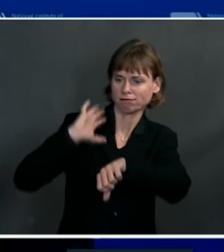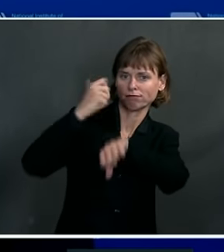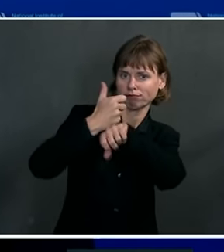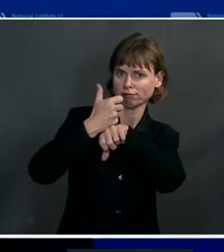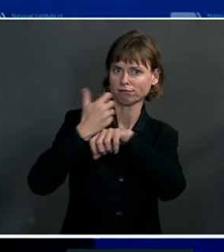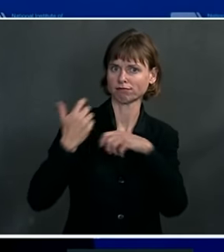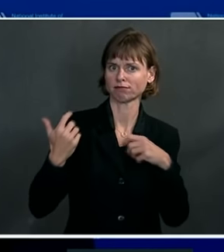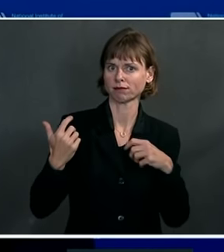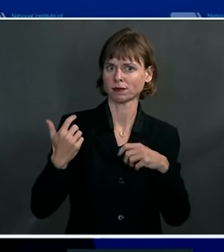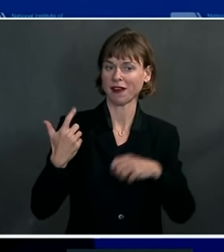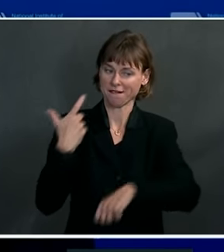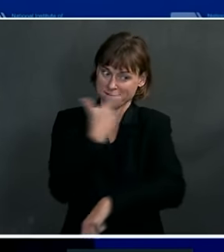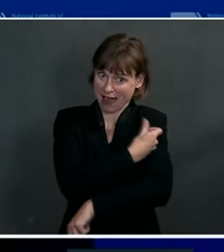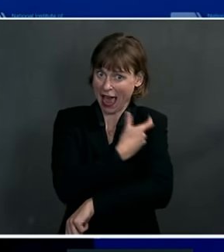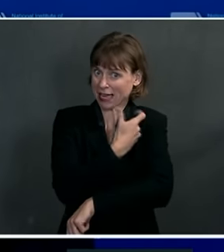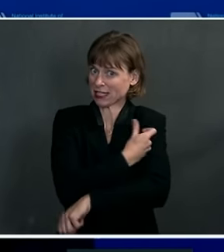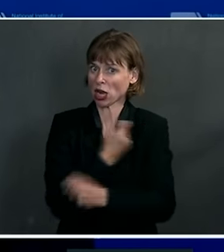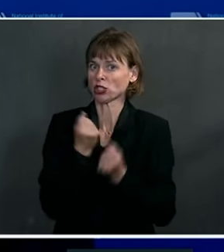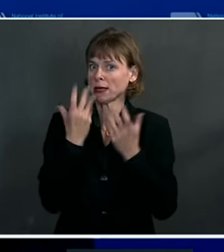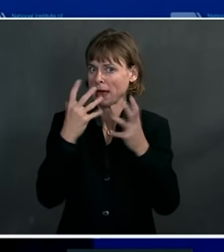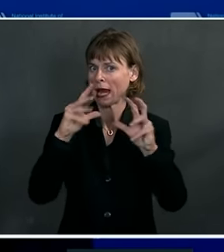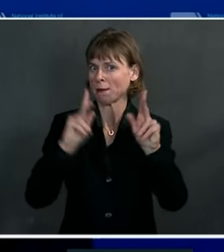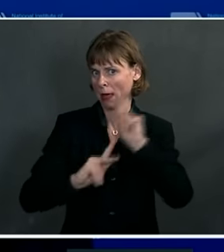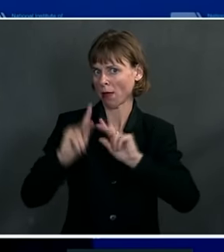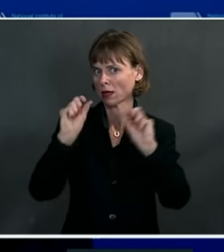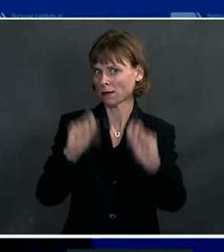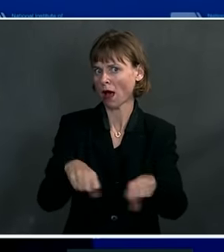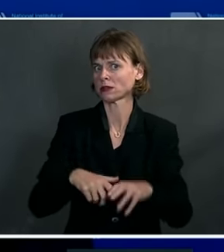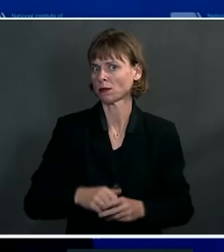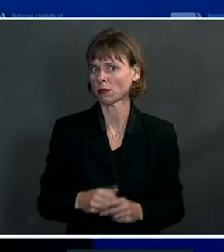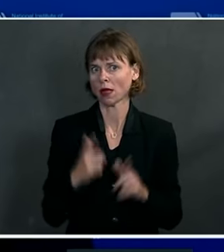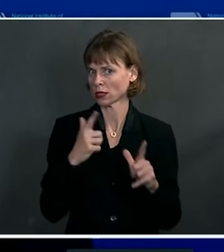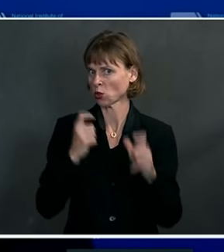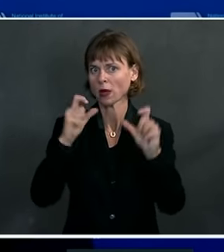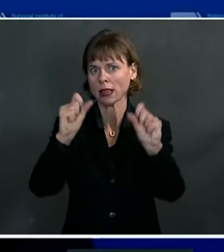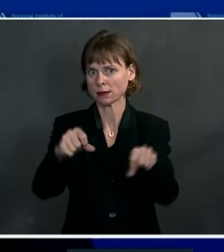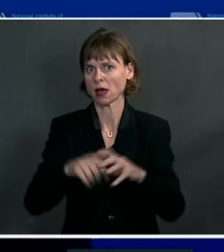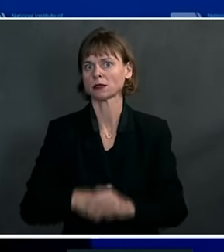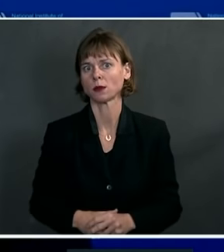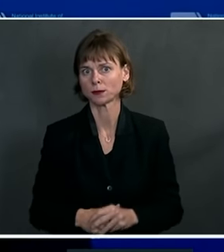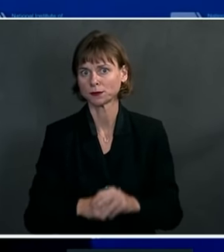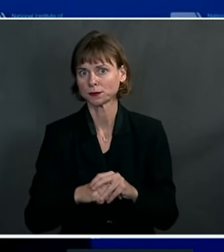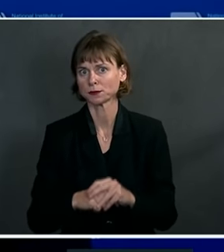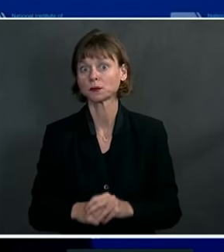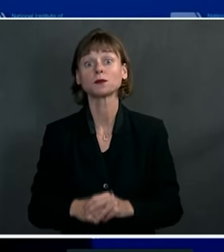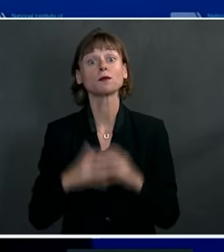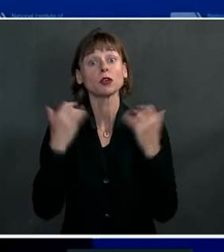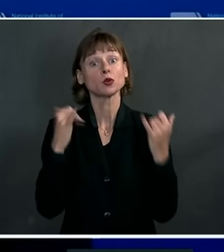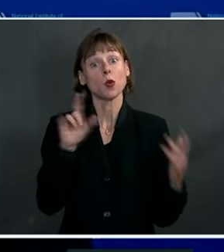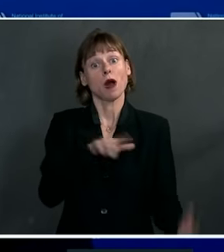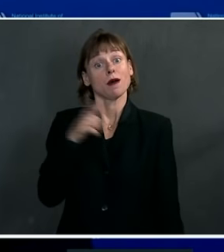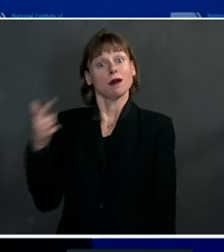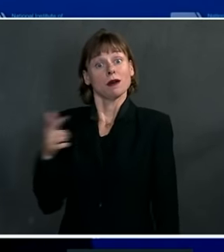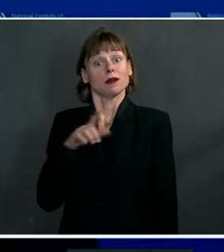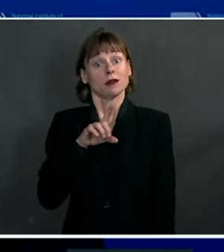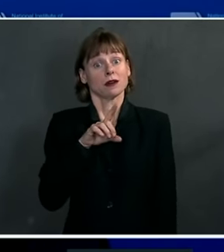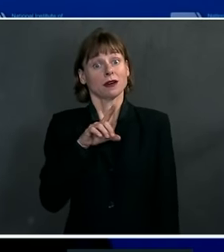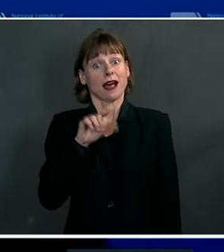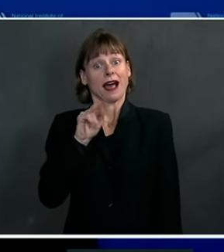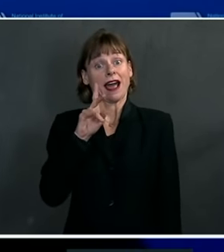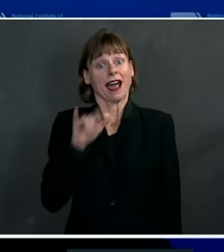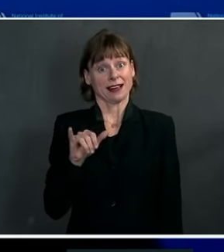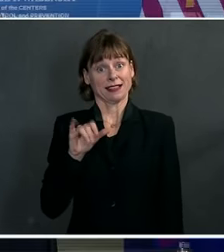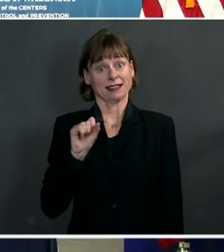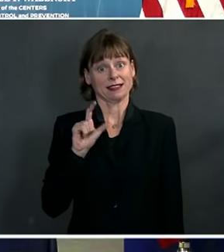of to vaccinate as many people as possible, as quickly as possible. So now I'll hand it back to Andy Slavitt.